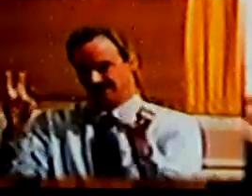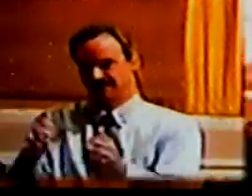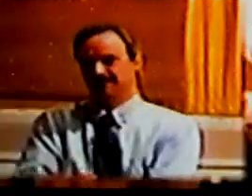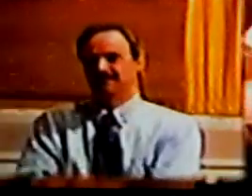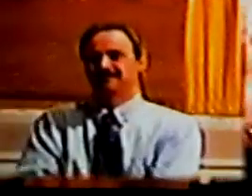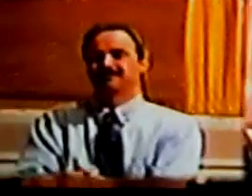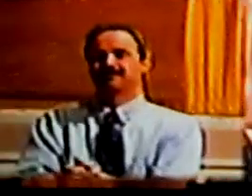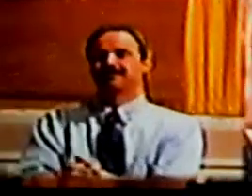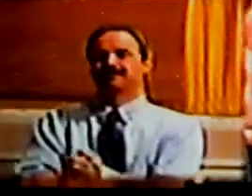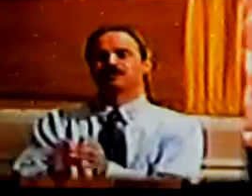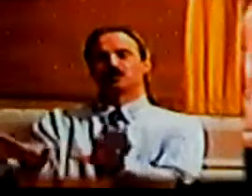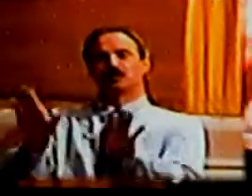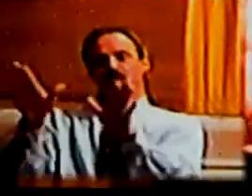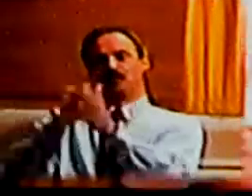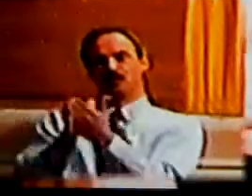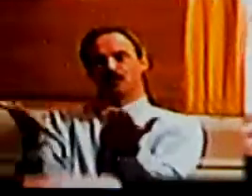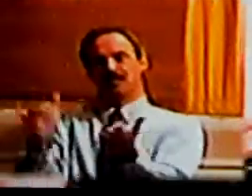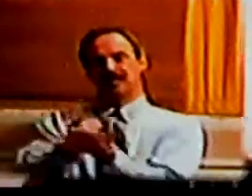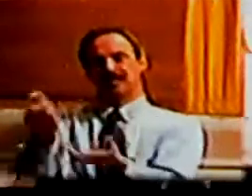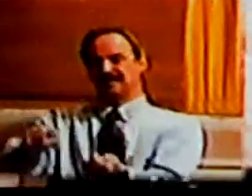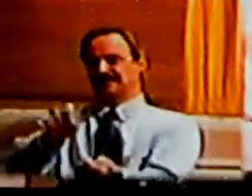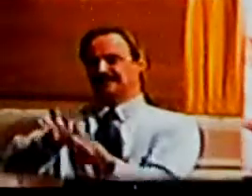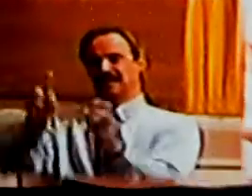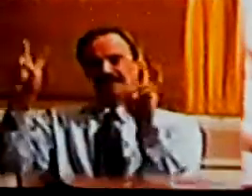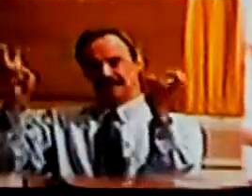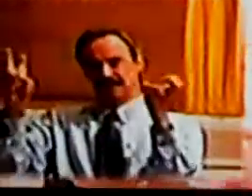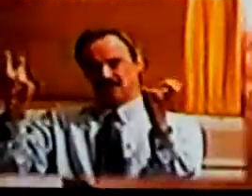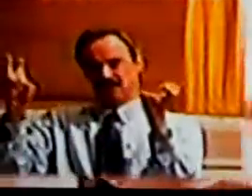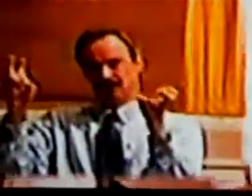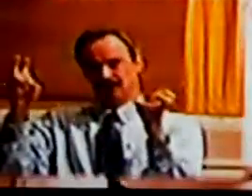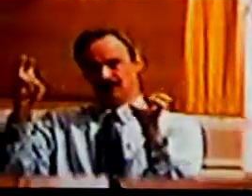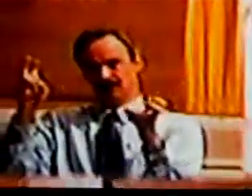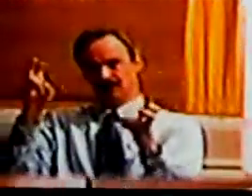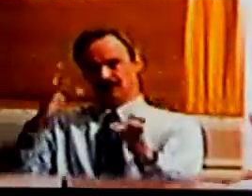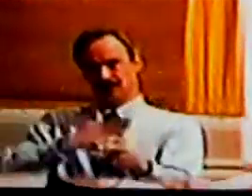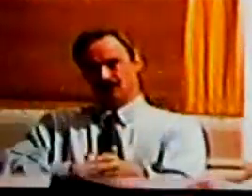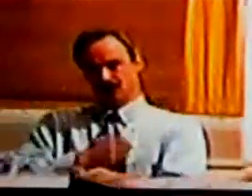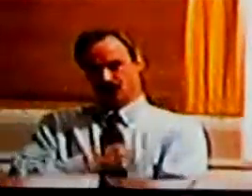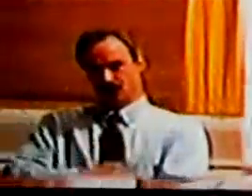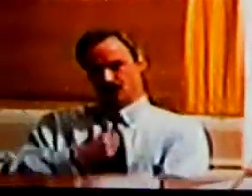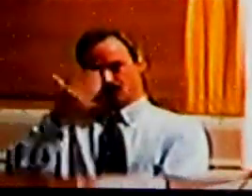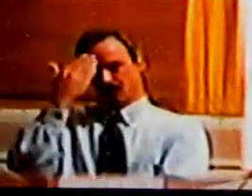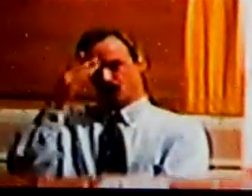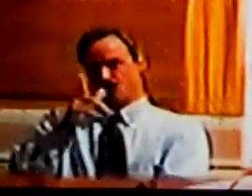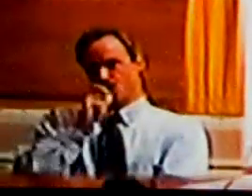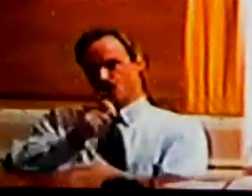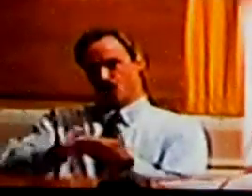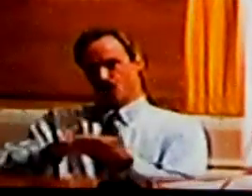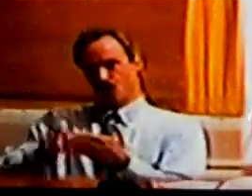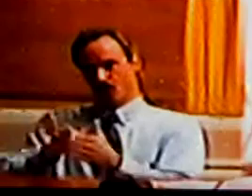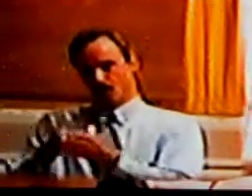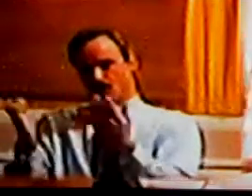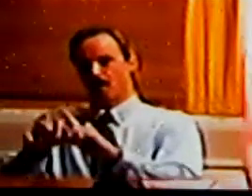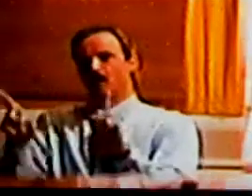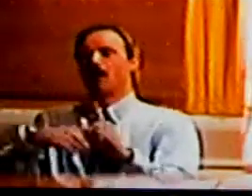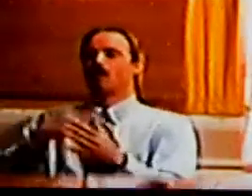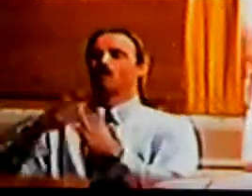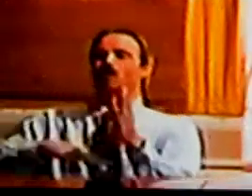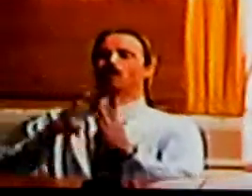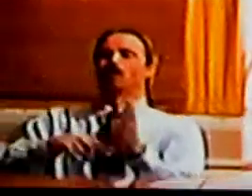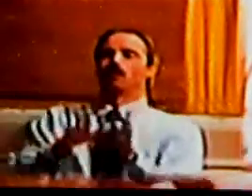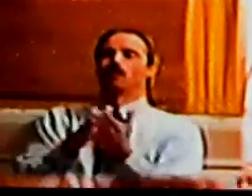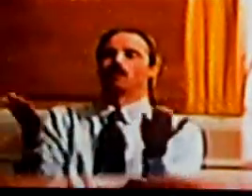great book that is the exact title please forgive me i do not know the author well i read this book a while ago